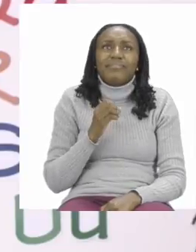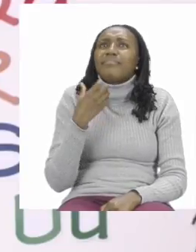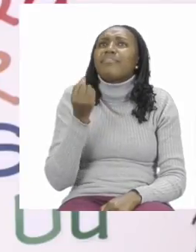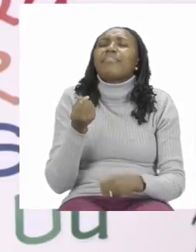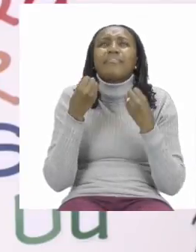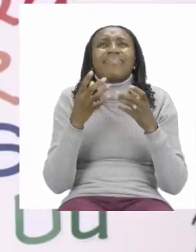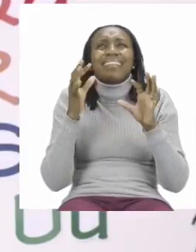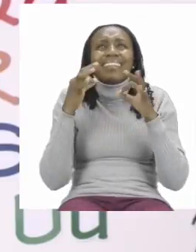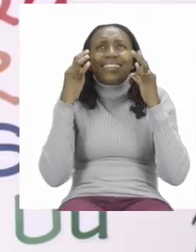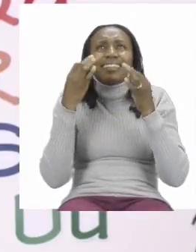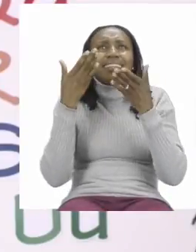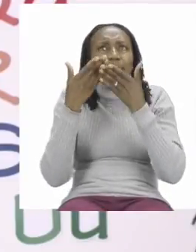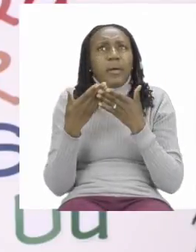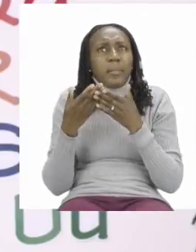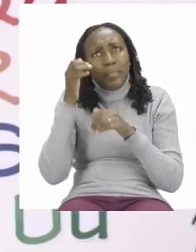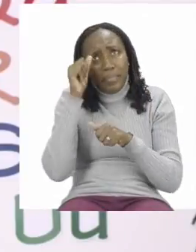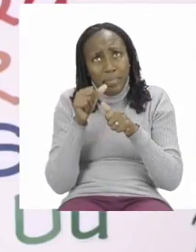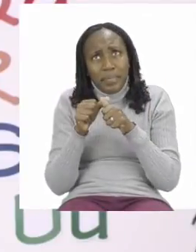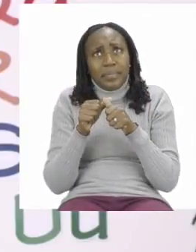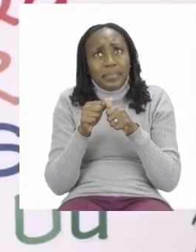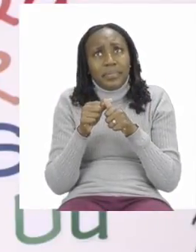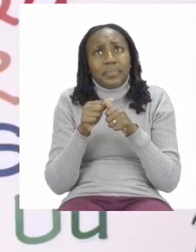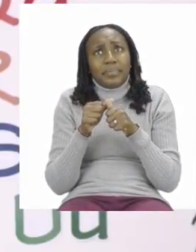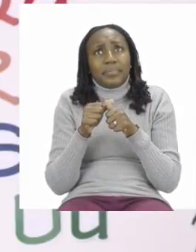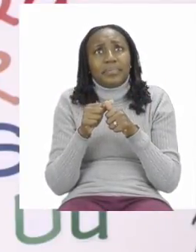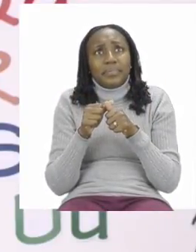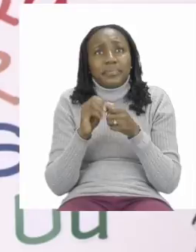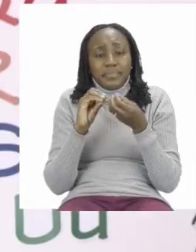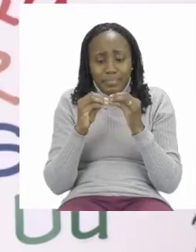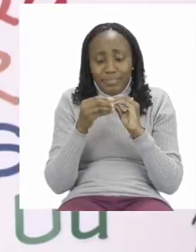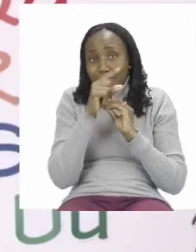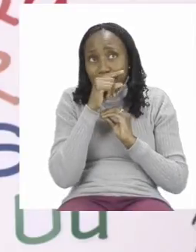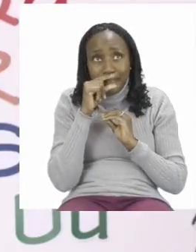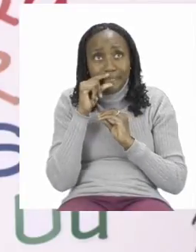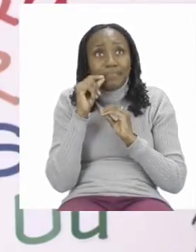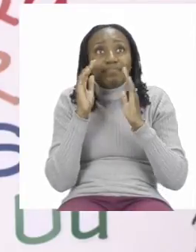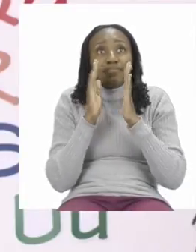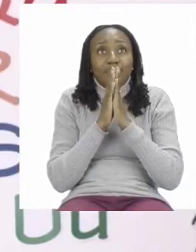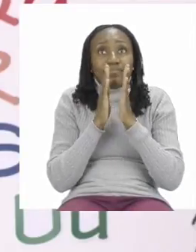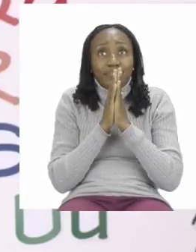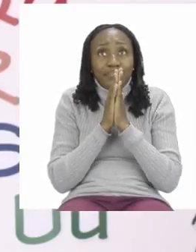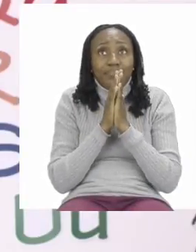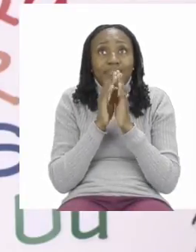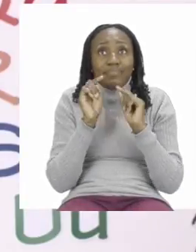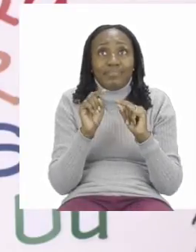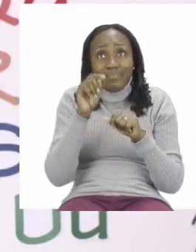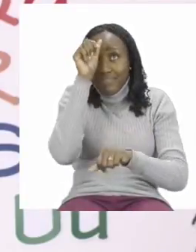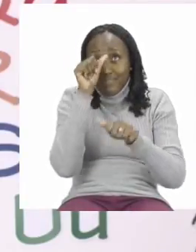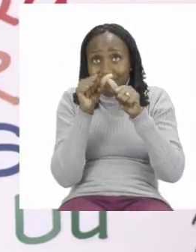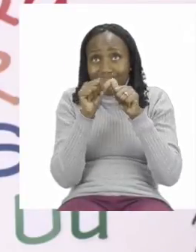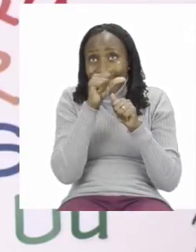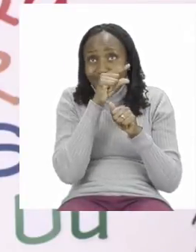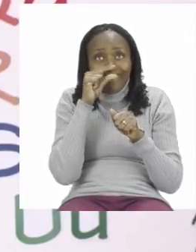us remember the number names but today I want you to just remember the number names not the song. So